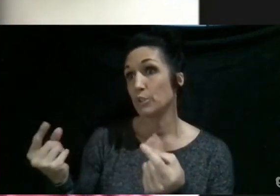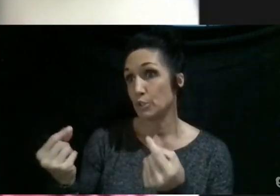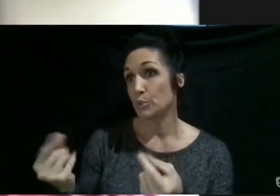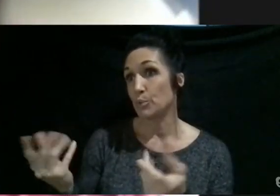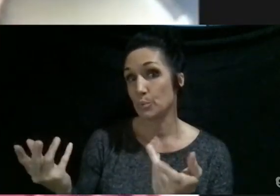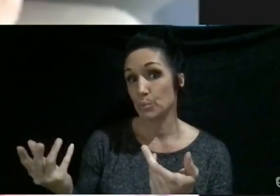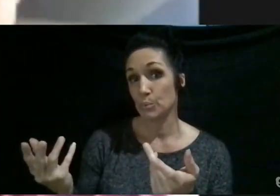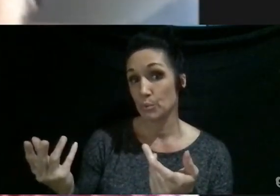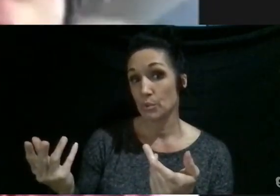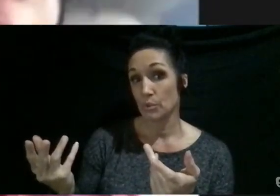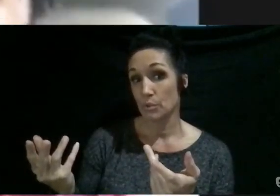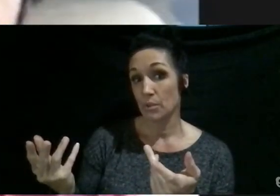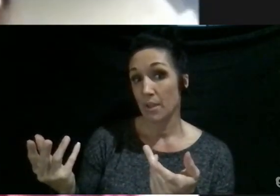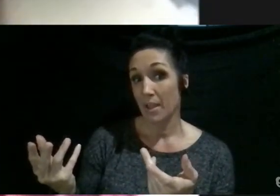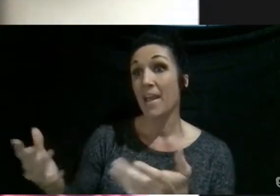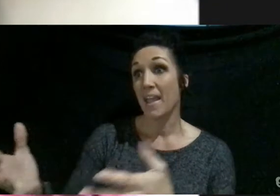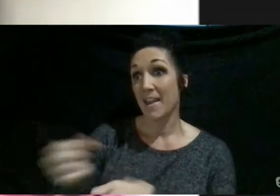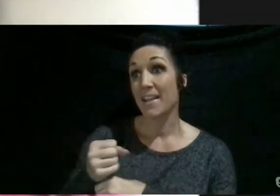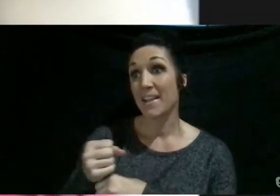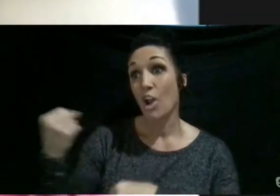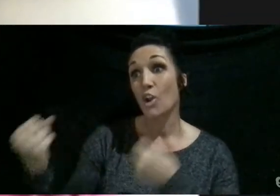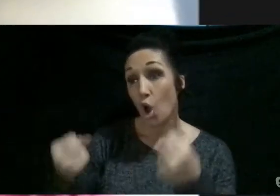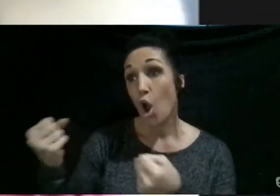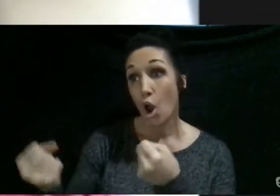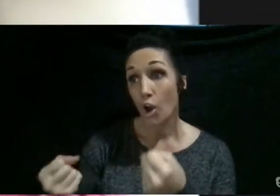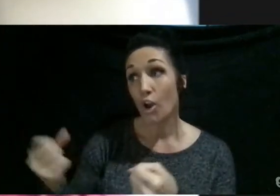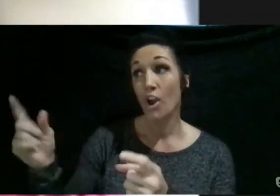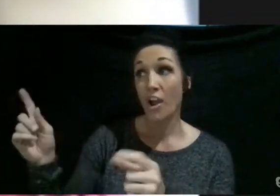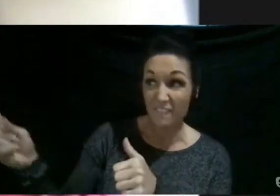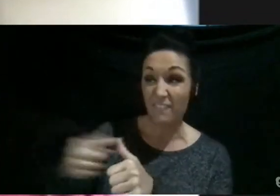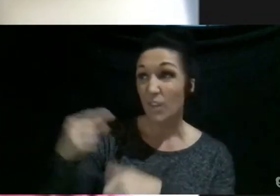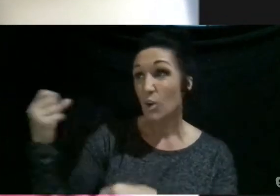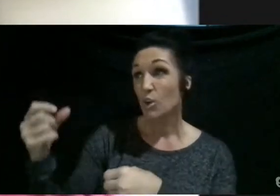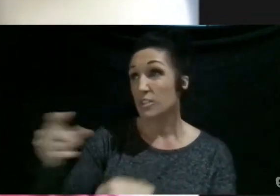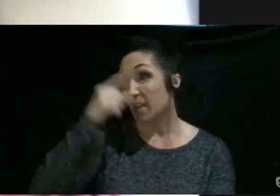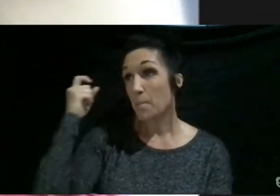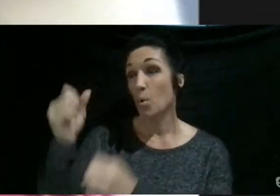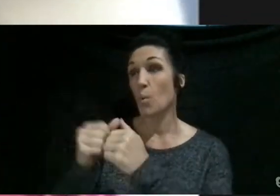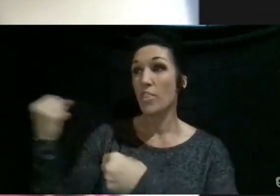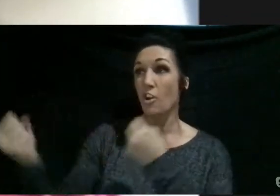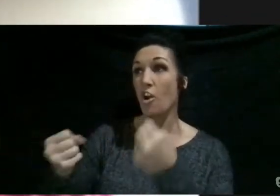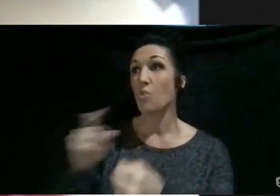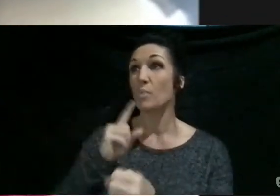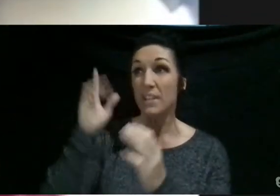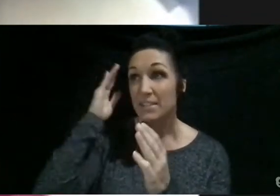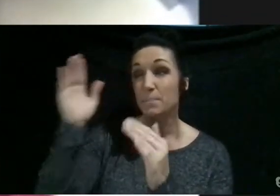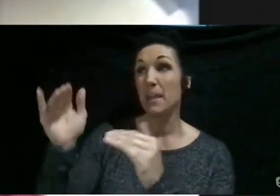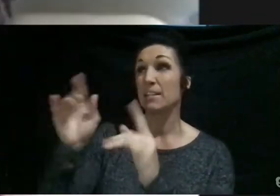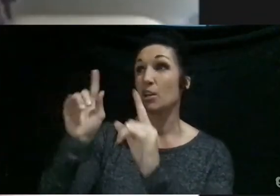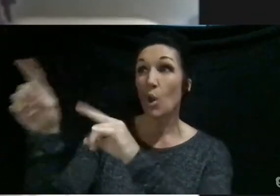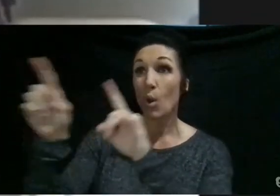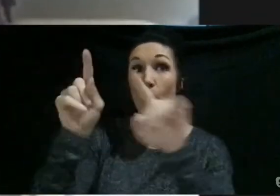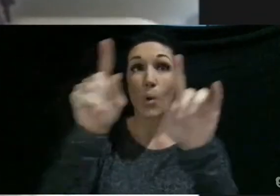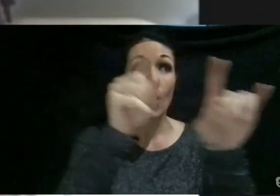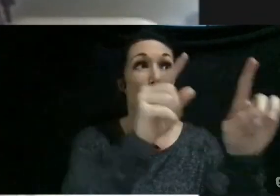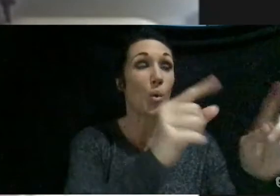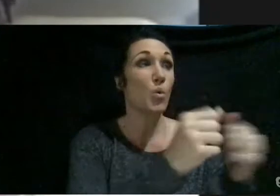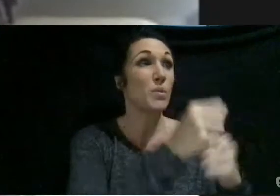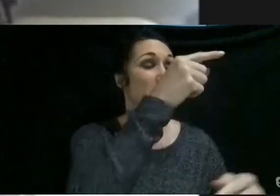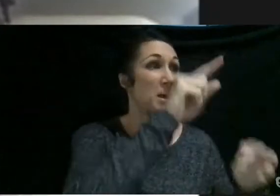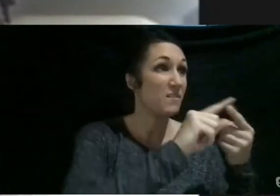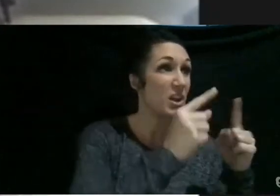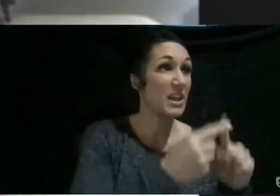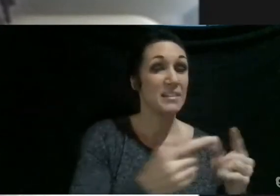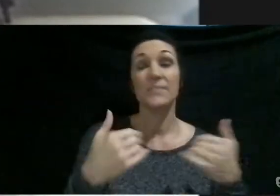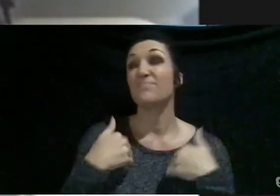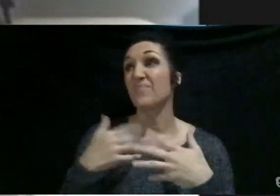I had got a car. This is the first summer I would have a car, so I was really expecting to go places with my friends. I've had a lot